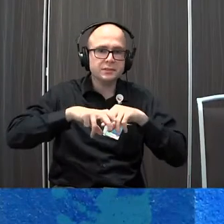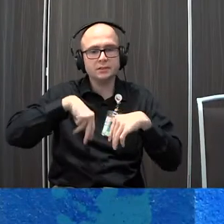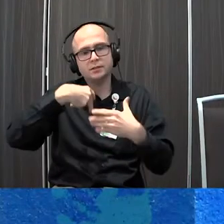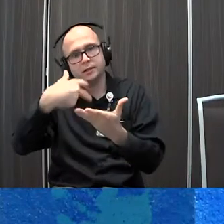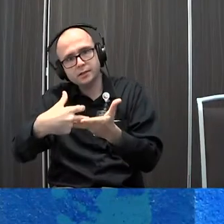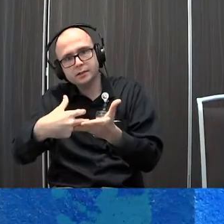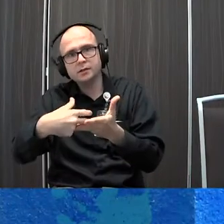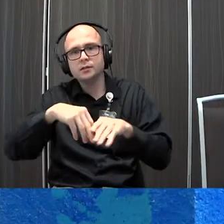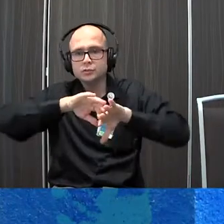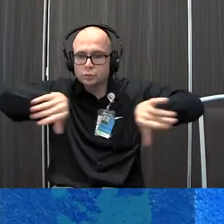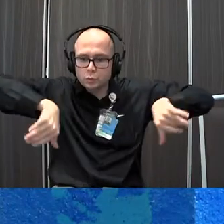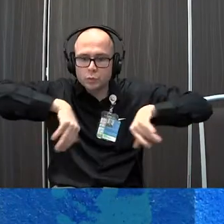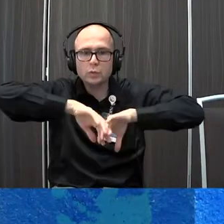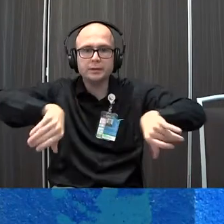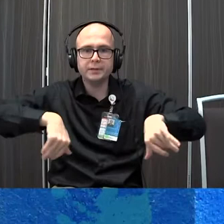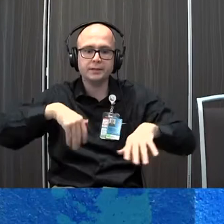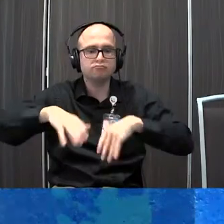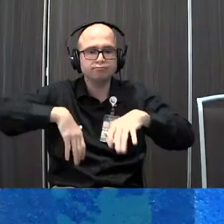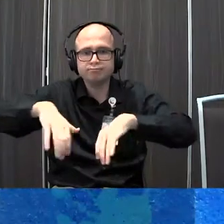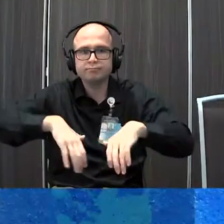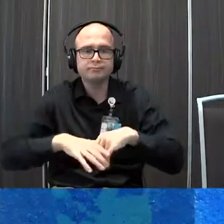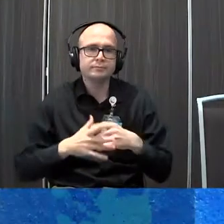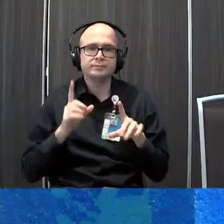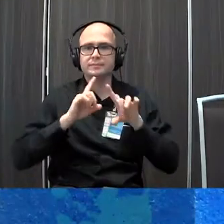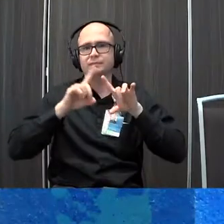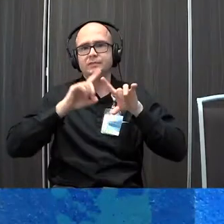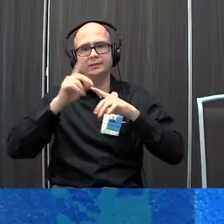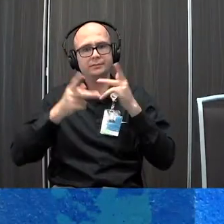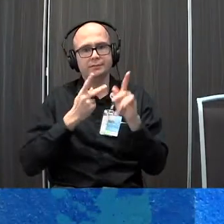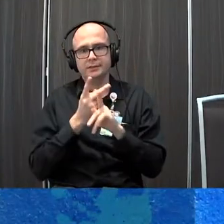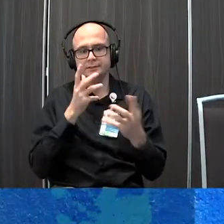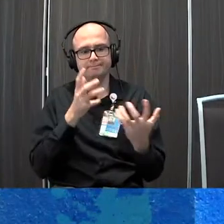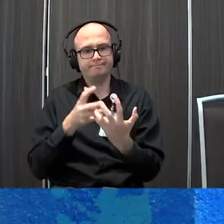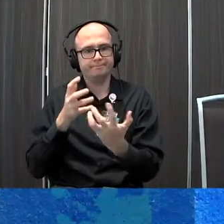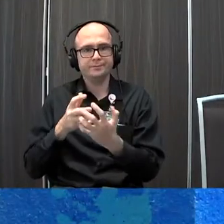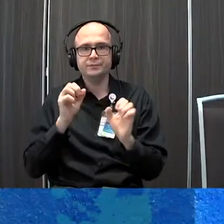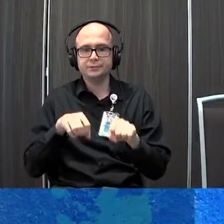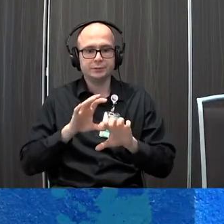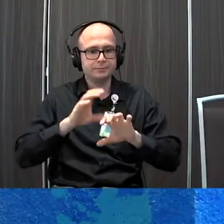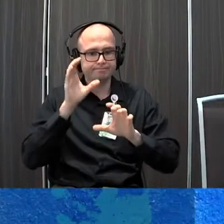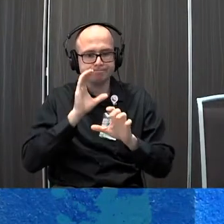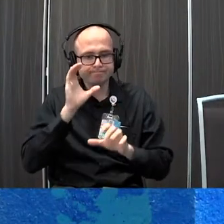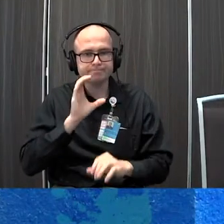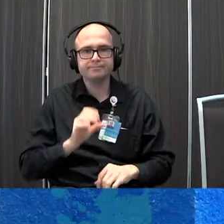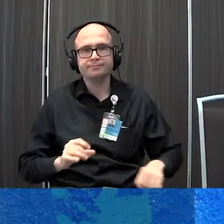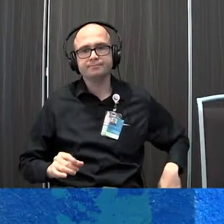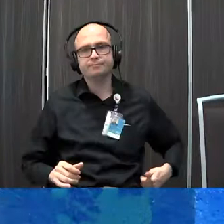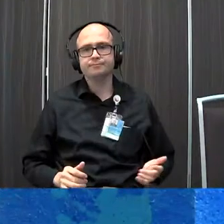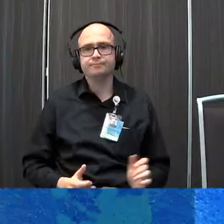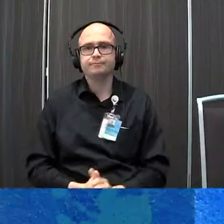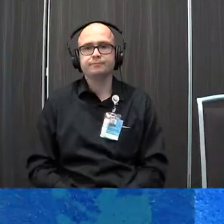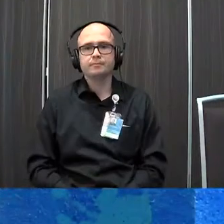on it and kind of do the swimming motion to kind of get around there's a lot of developmental adaptive mobility that they can explore and experience with the scoot